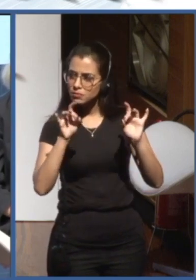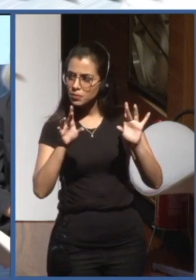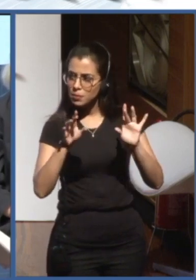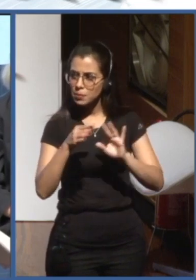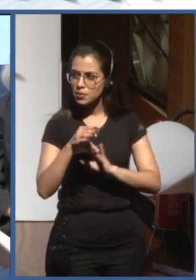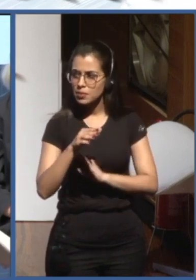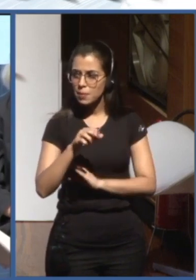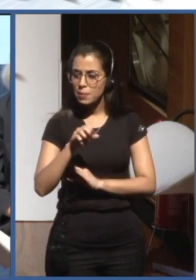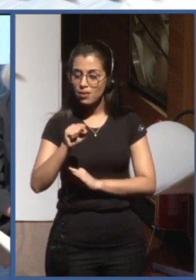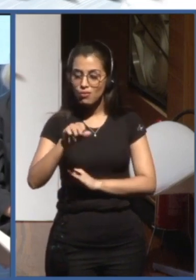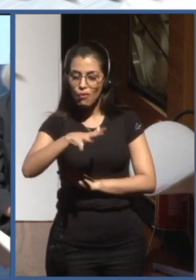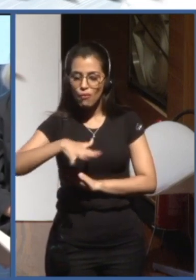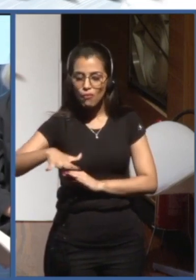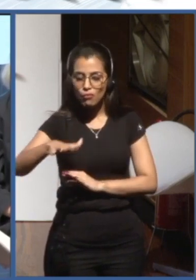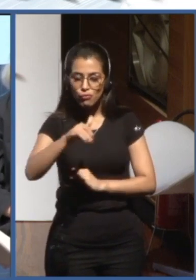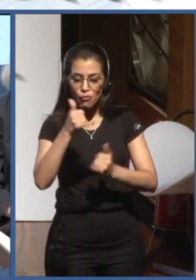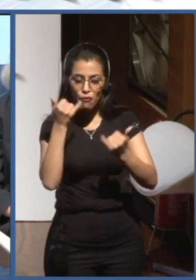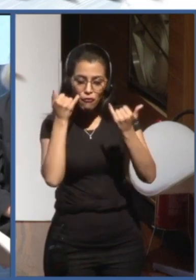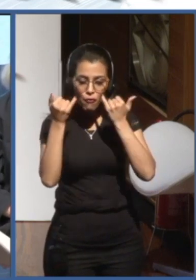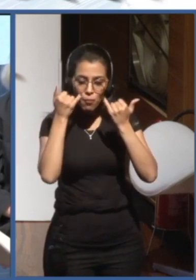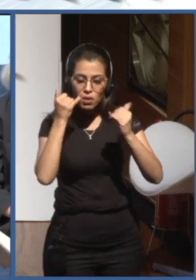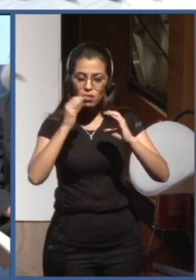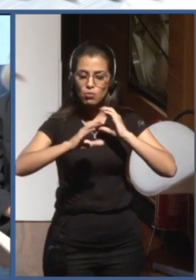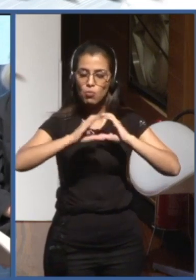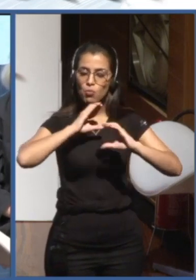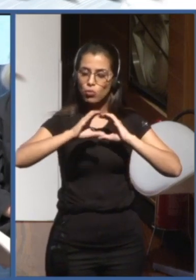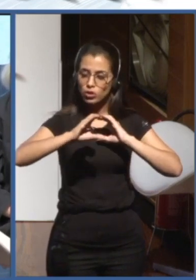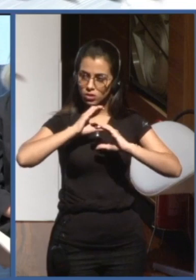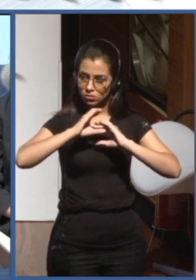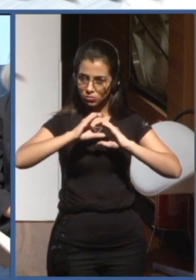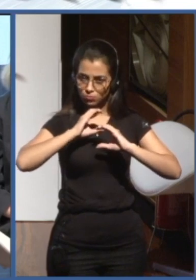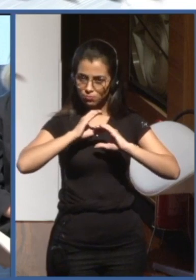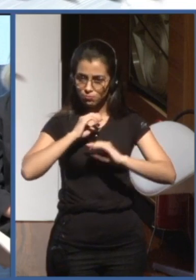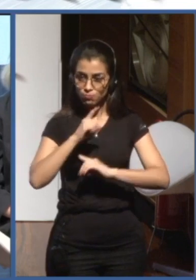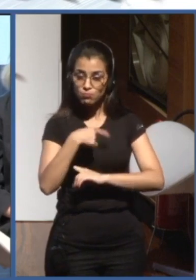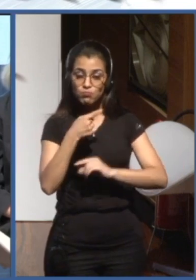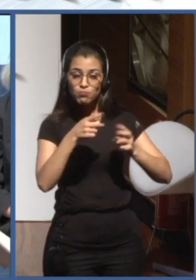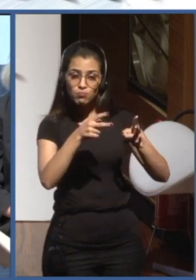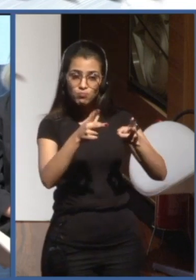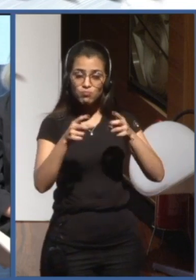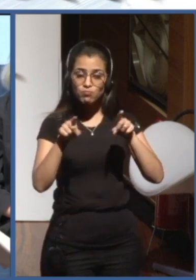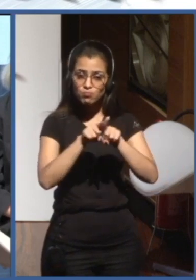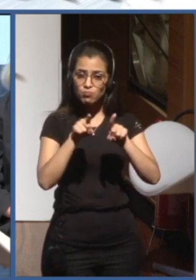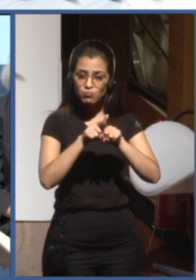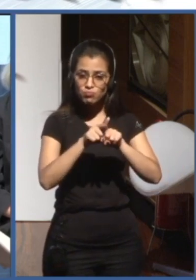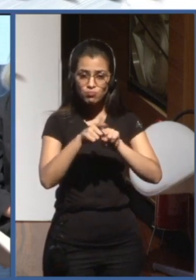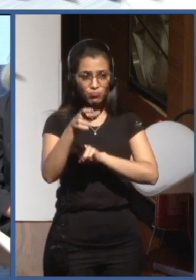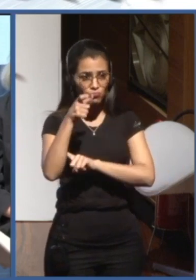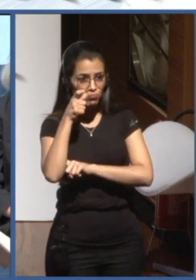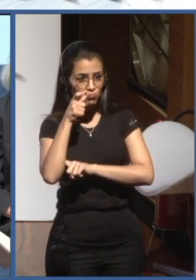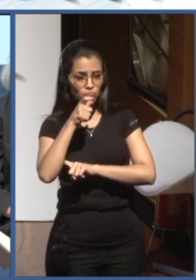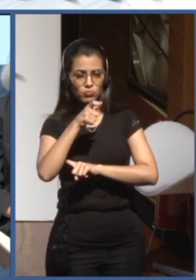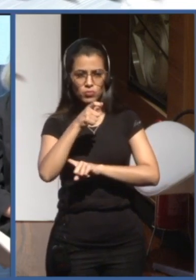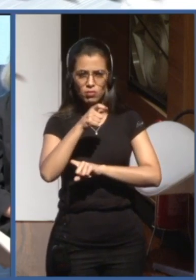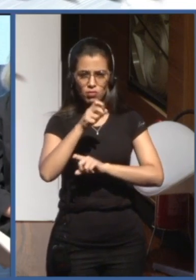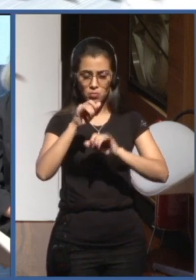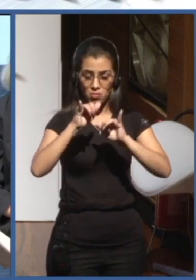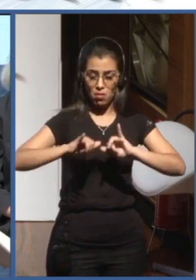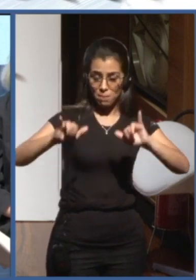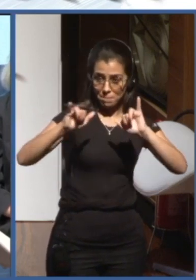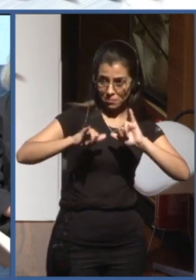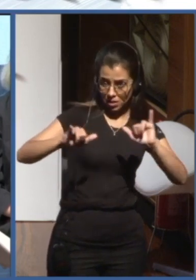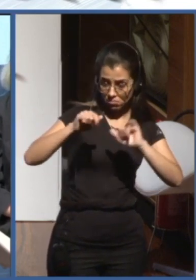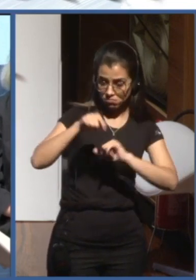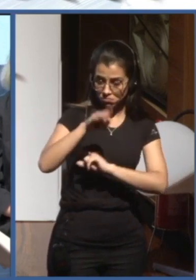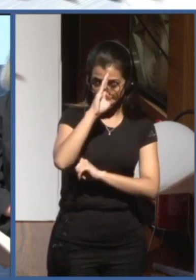sector and you mentioned about the media and information literacy programs of course it is a priority for us you know that recently the general